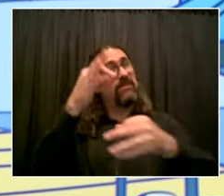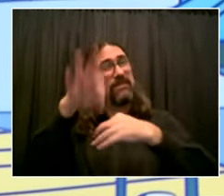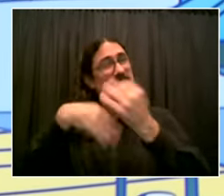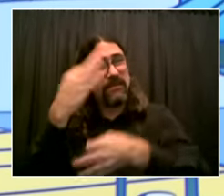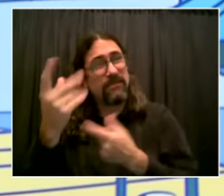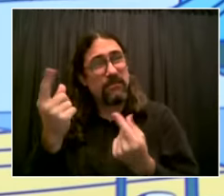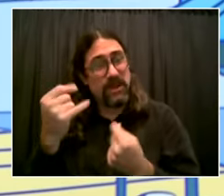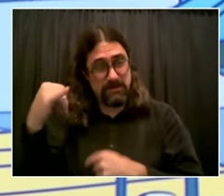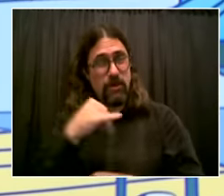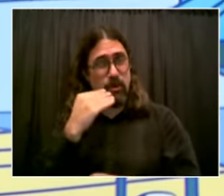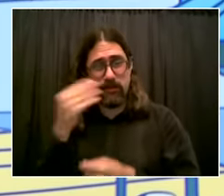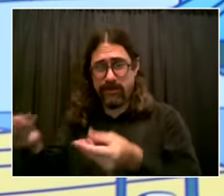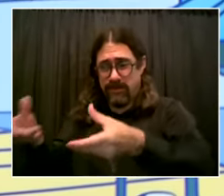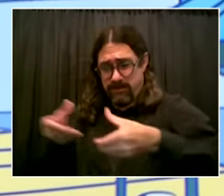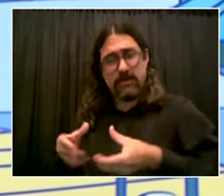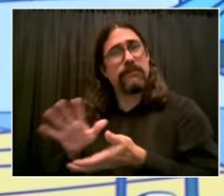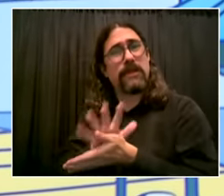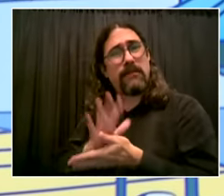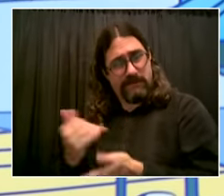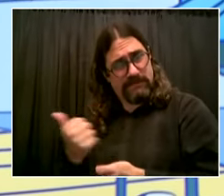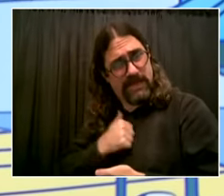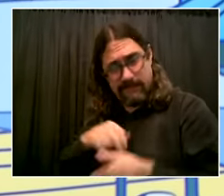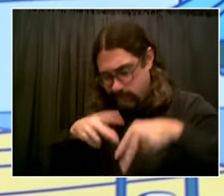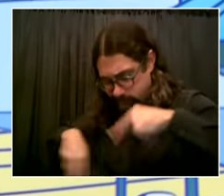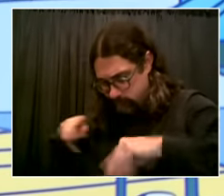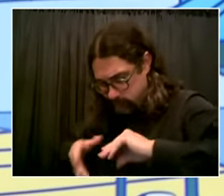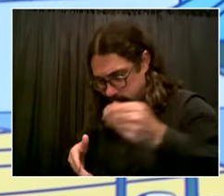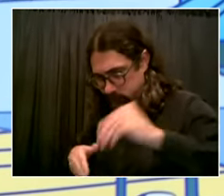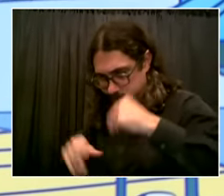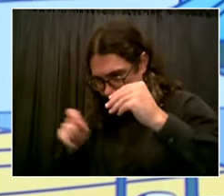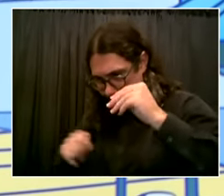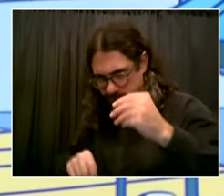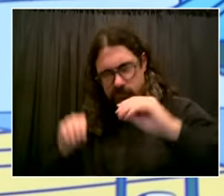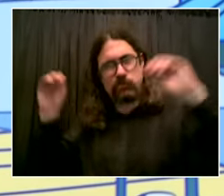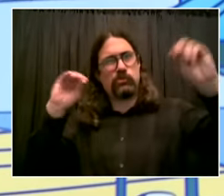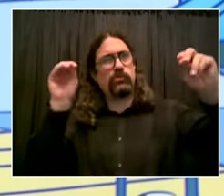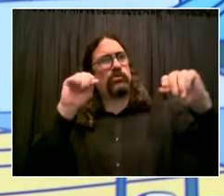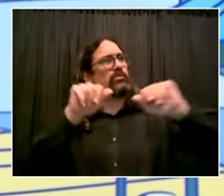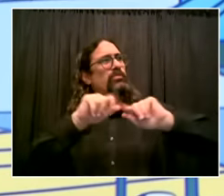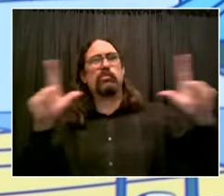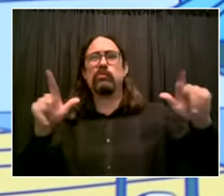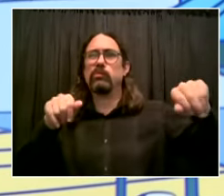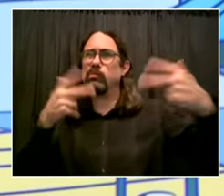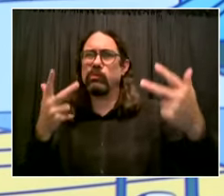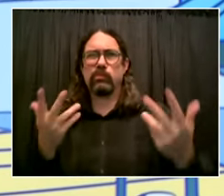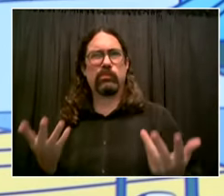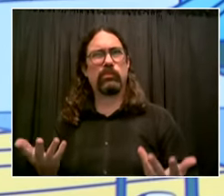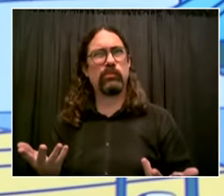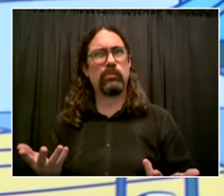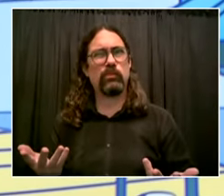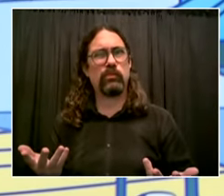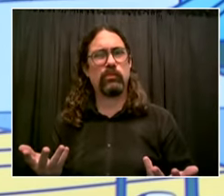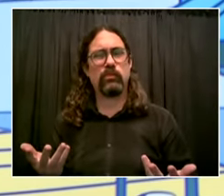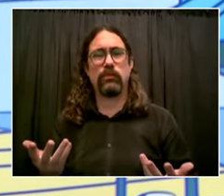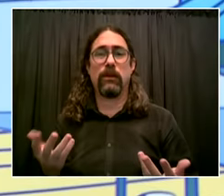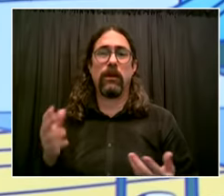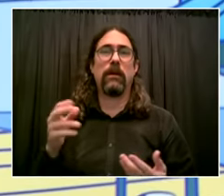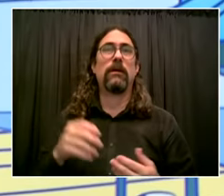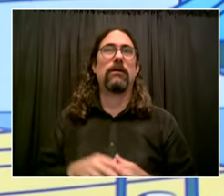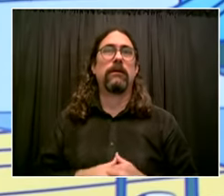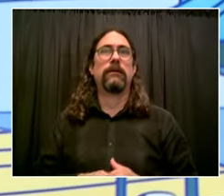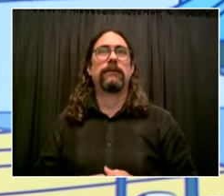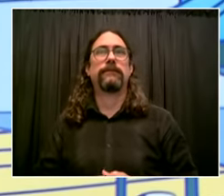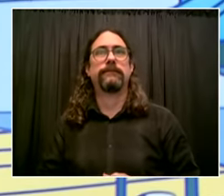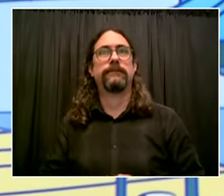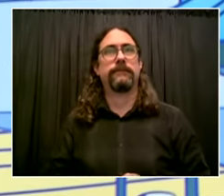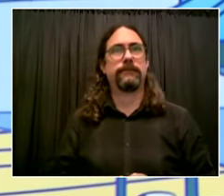okay so the instruction quarantine situations 10 days and obviously it's